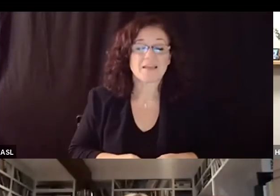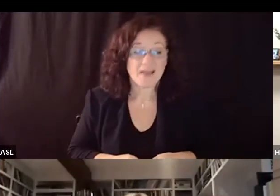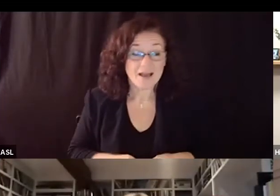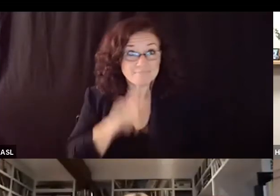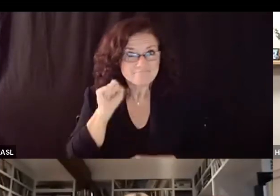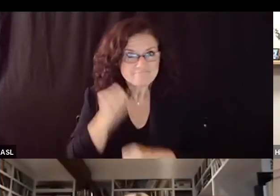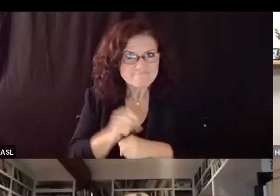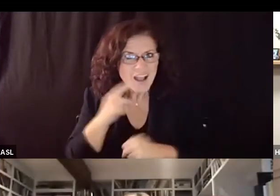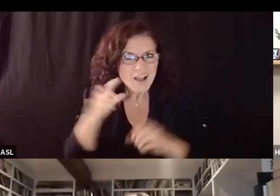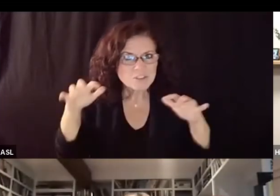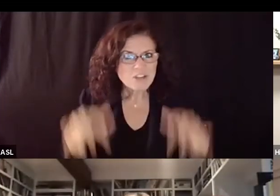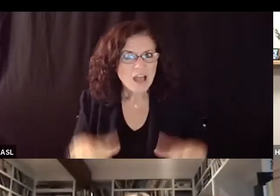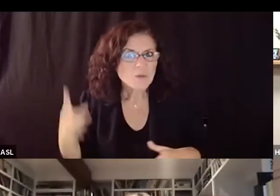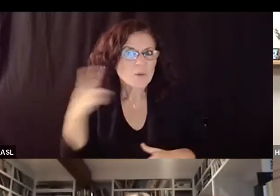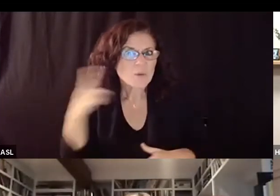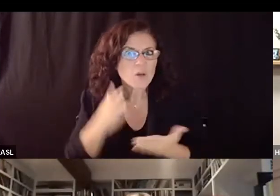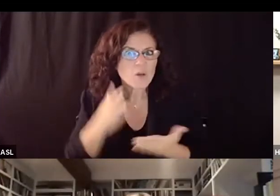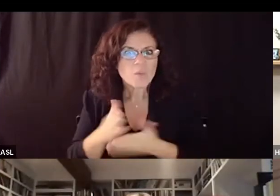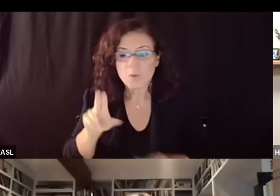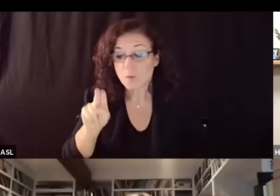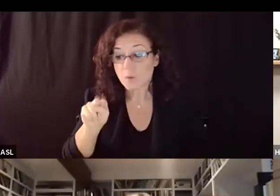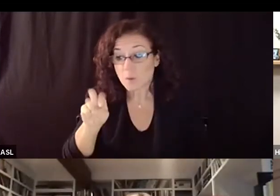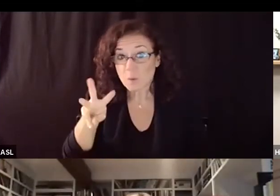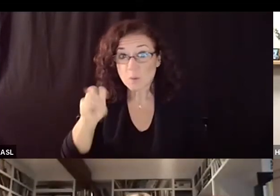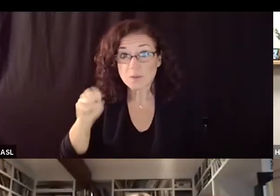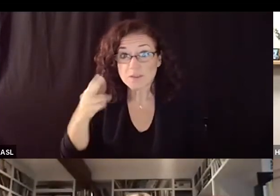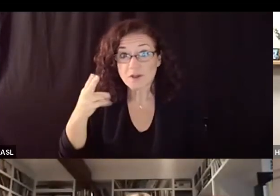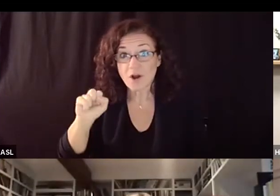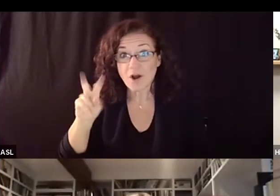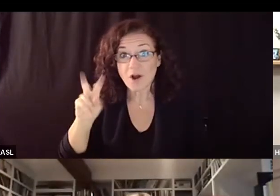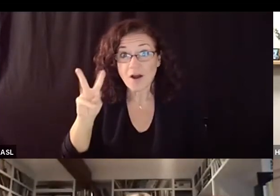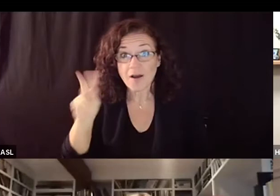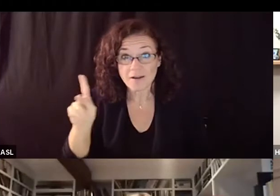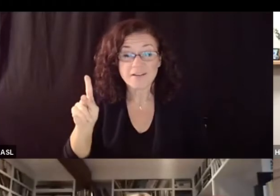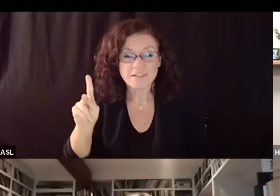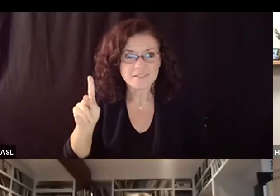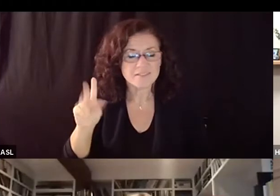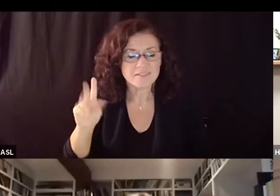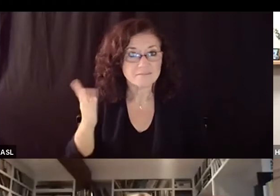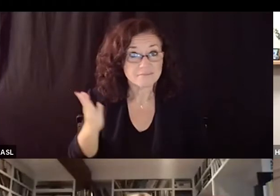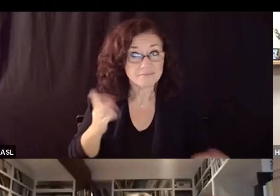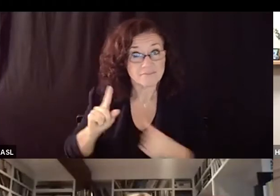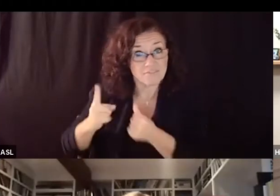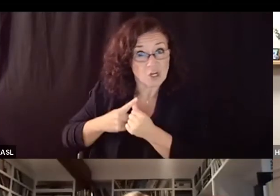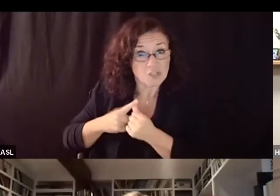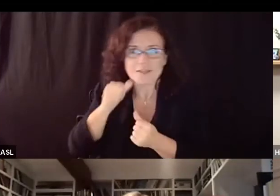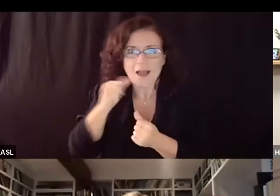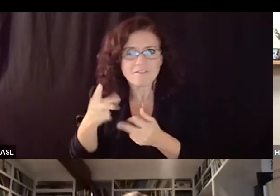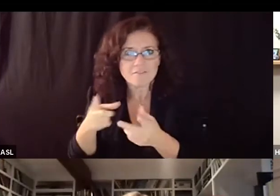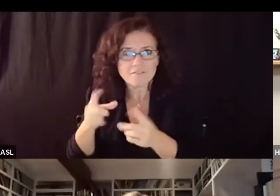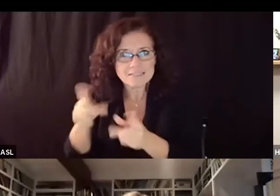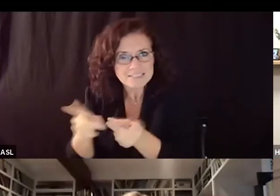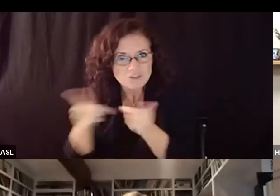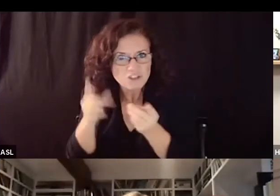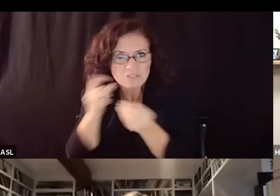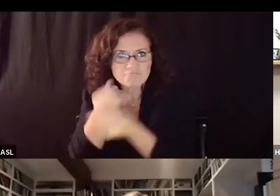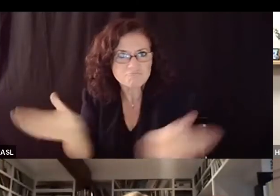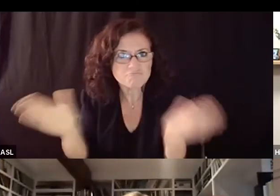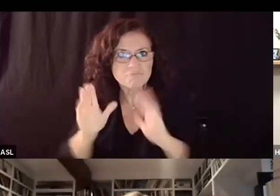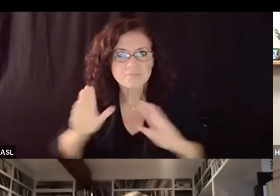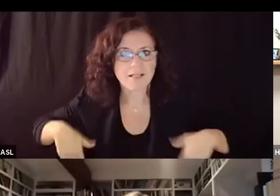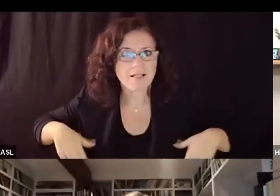to hear about this through news hawk first rather than from the the district first um i